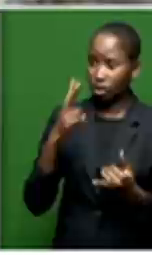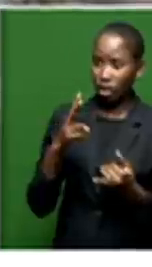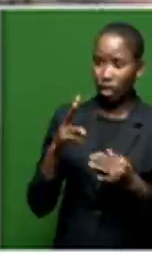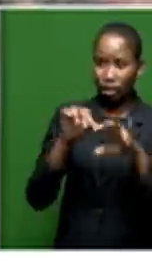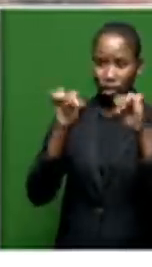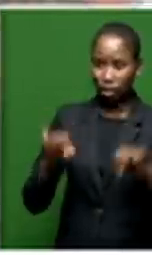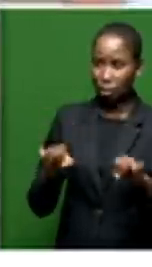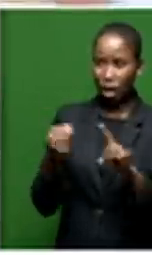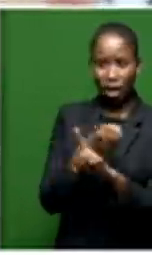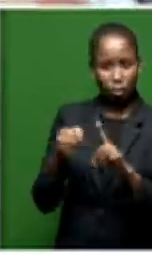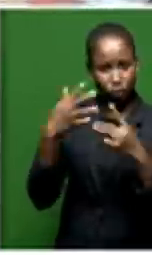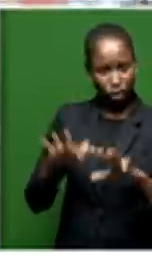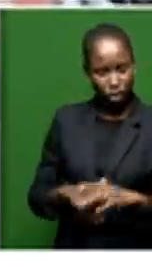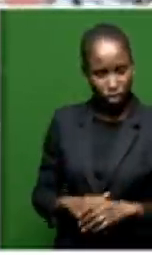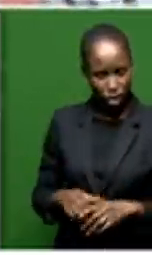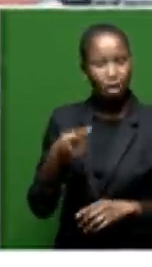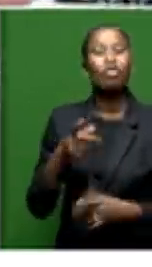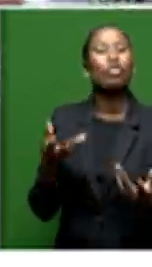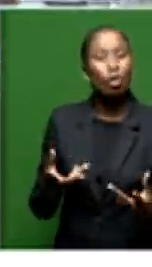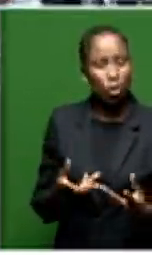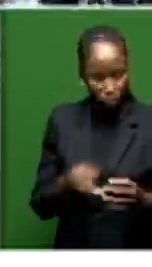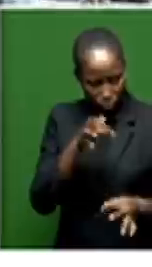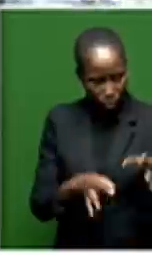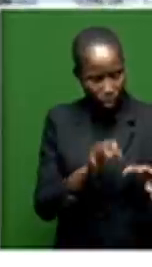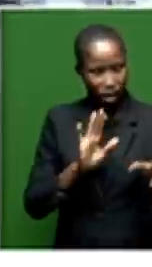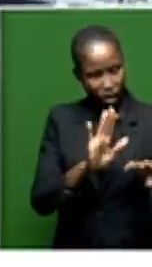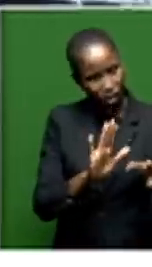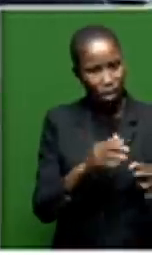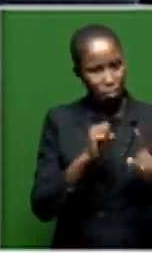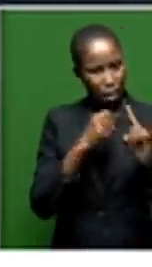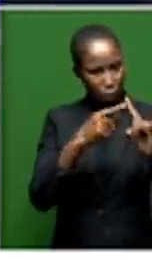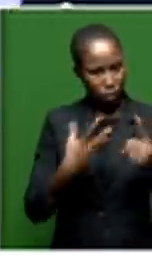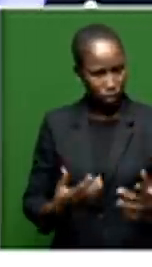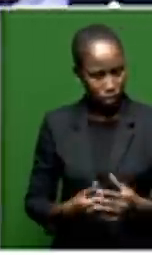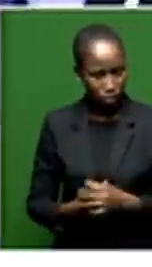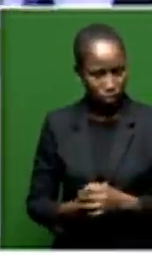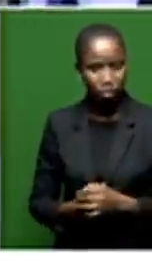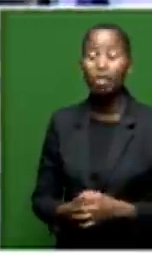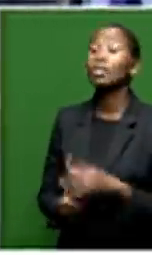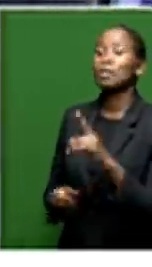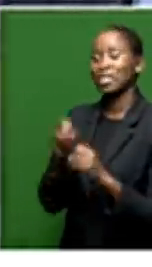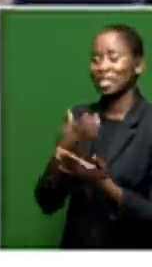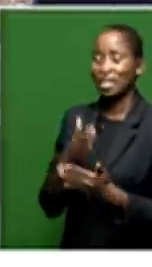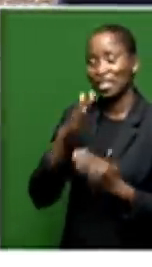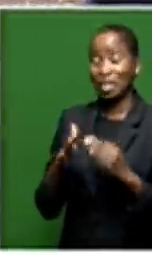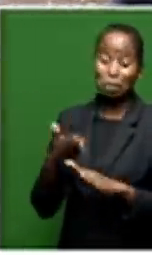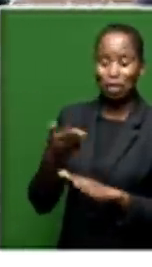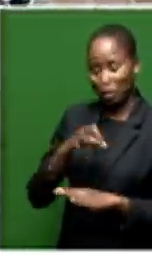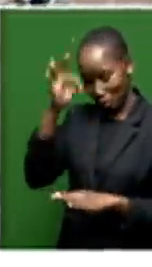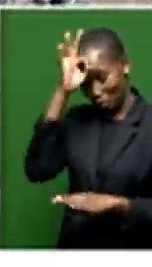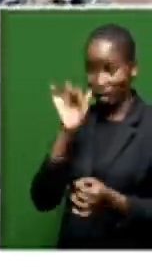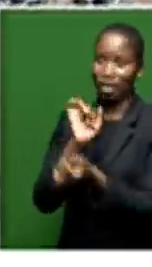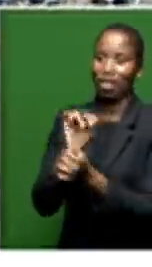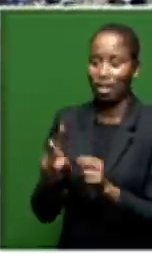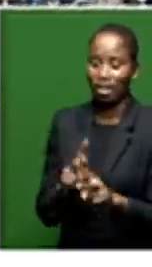factional party political purposes. Let's leave it there, Mr. Niehaus, before you are grabbed by the police once again. Thank you. Mr. Niehaus,